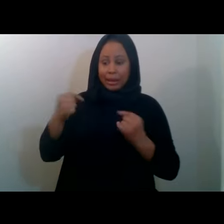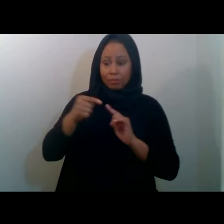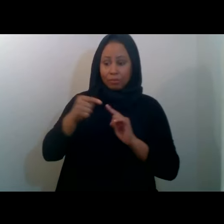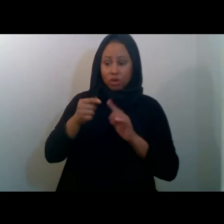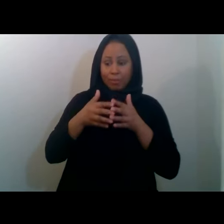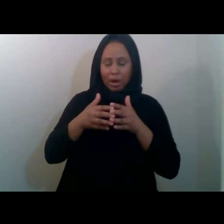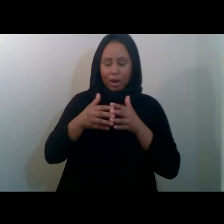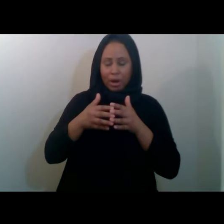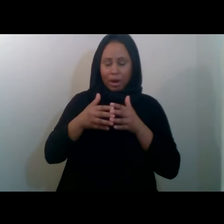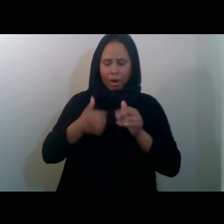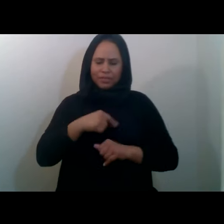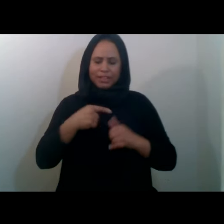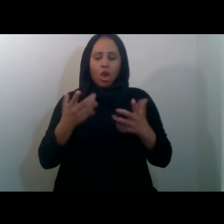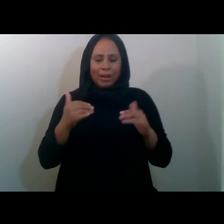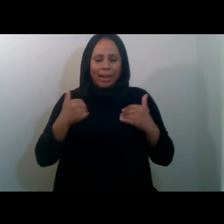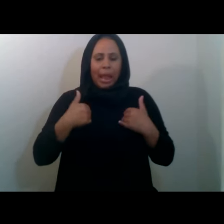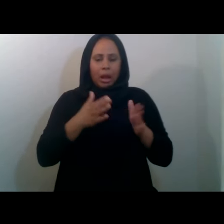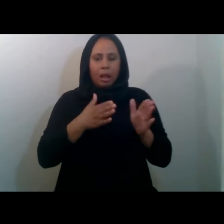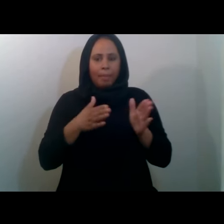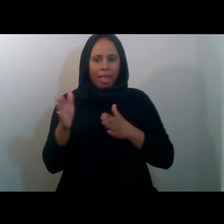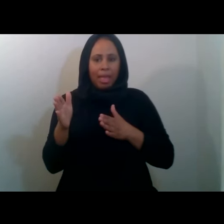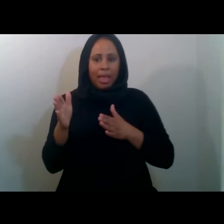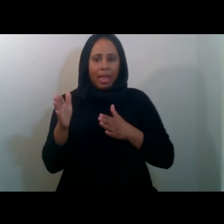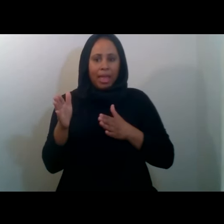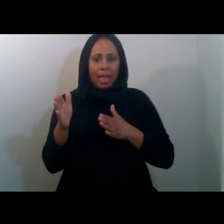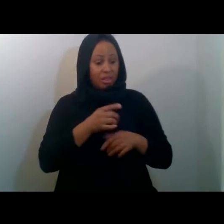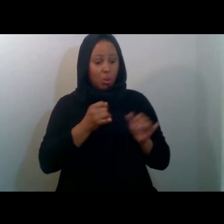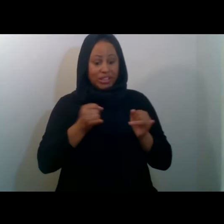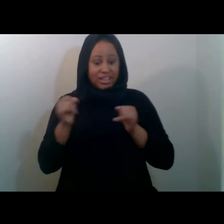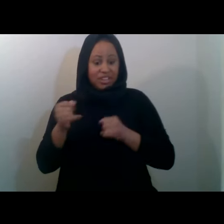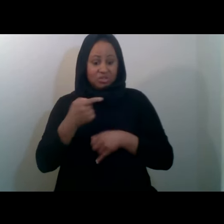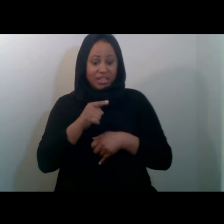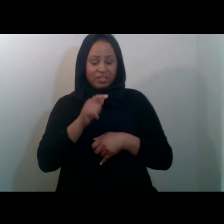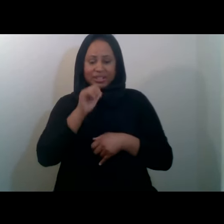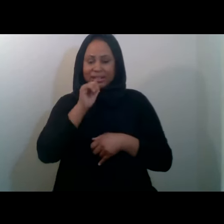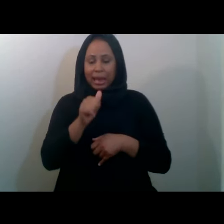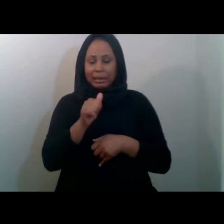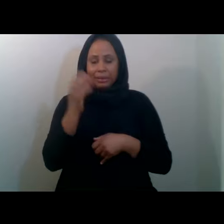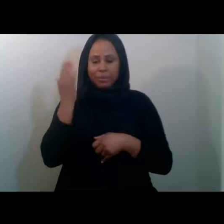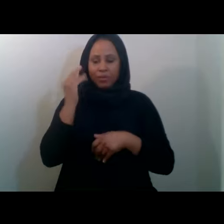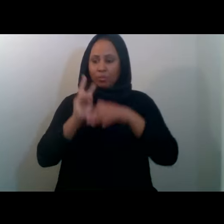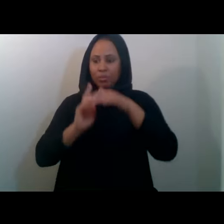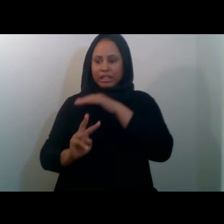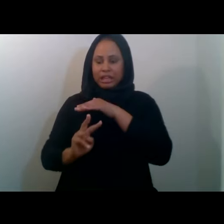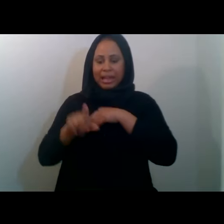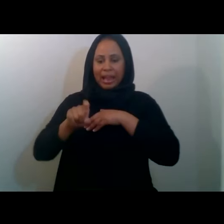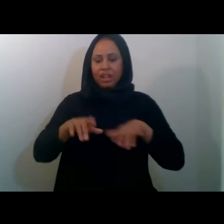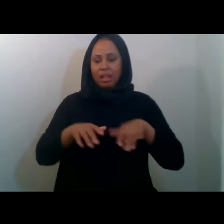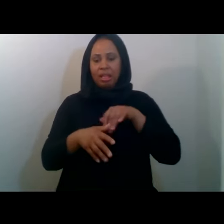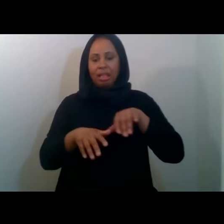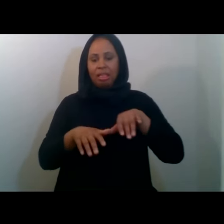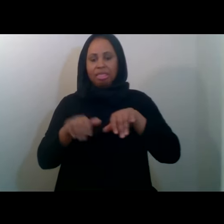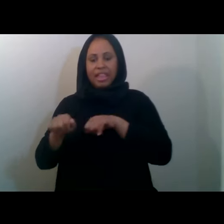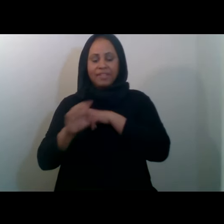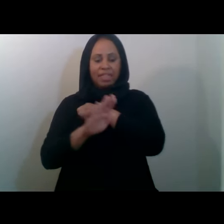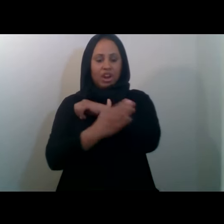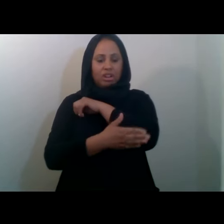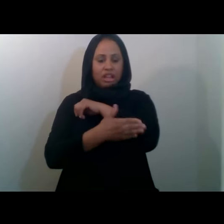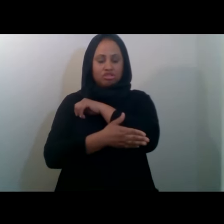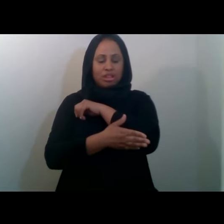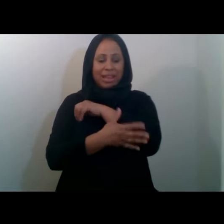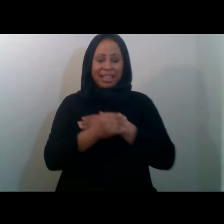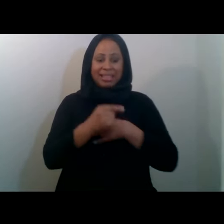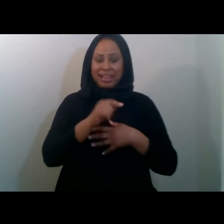Now, these individuals did not obviously anticipate leaving their country, and they did not anticipate leaving